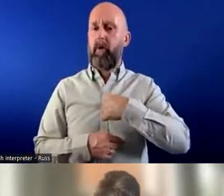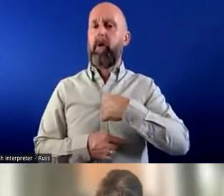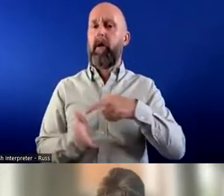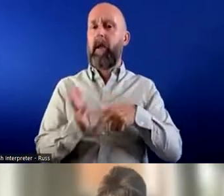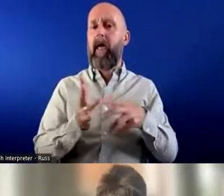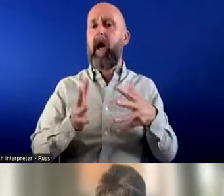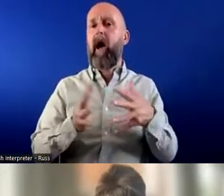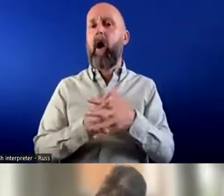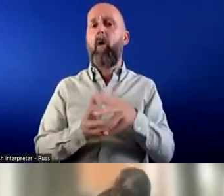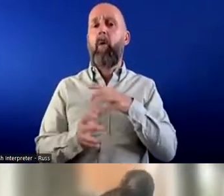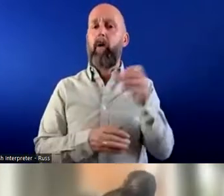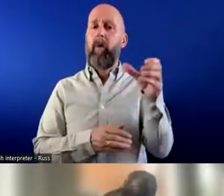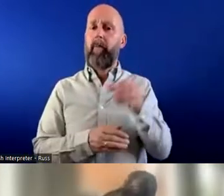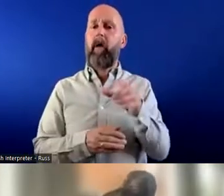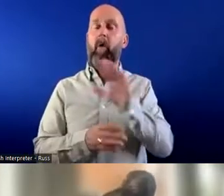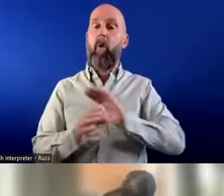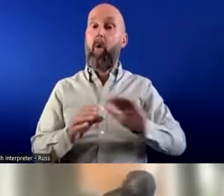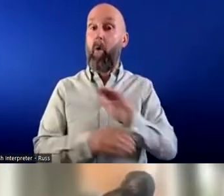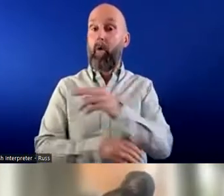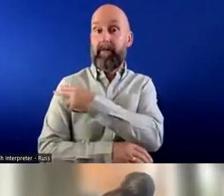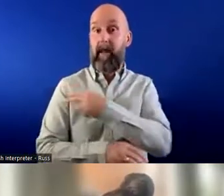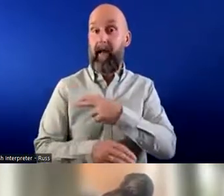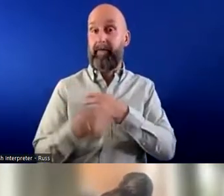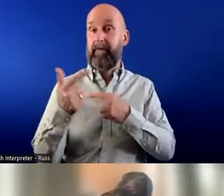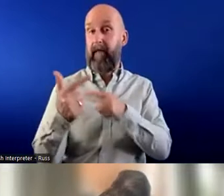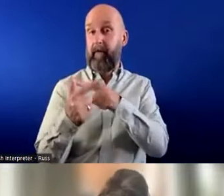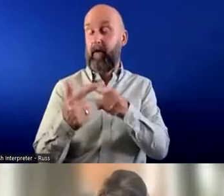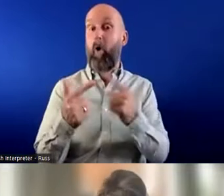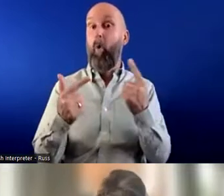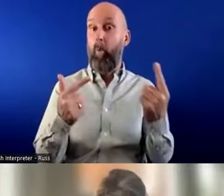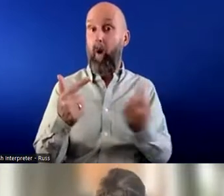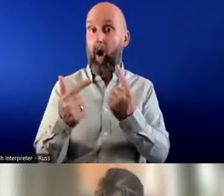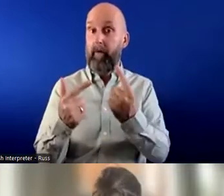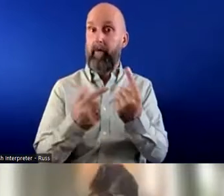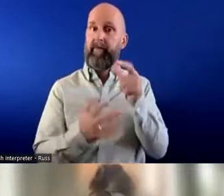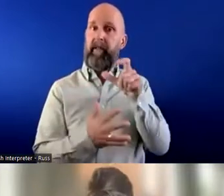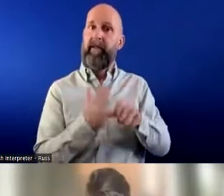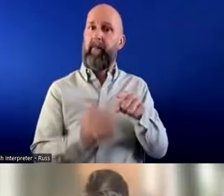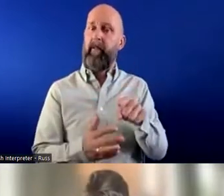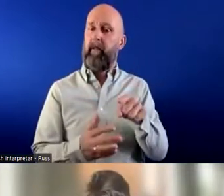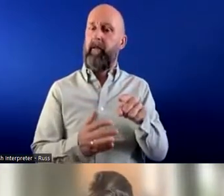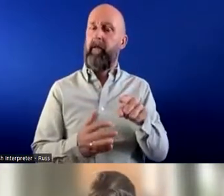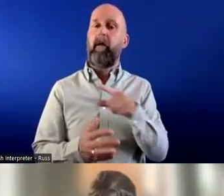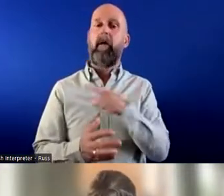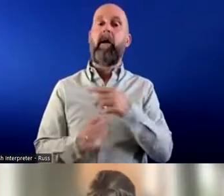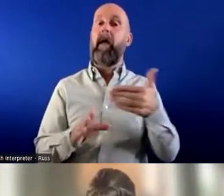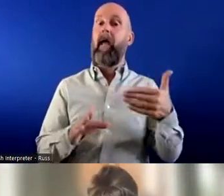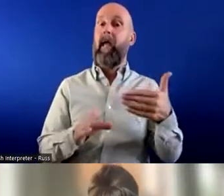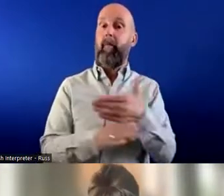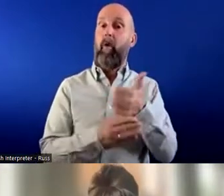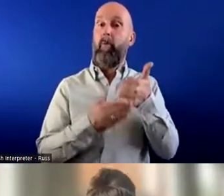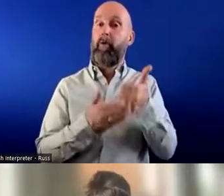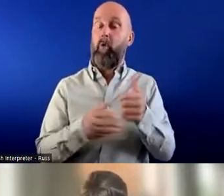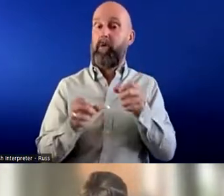one in seven of all of our staff have a disability. But also, you know, employment support schemes as well,